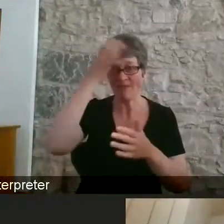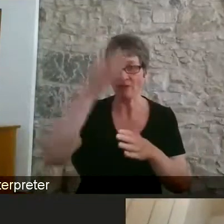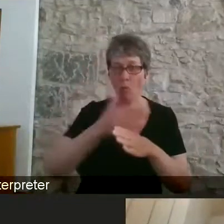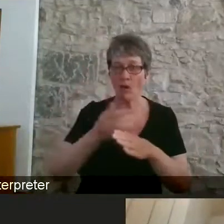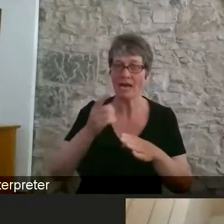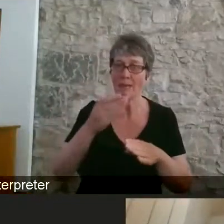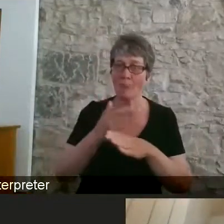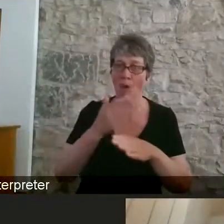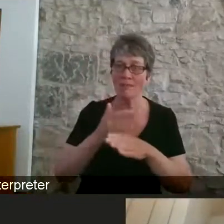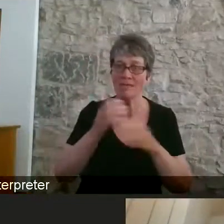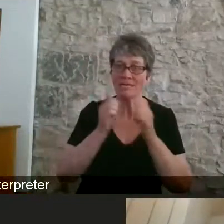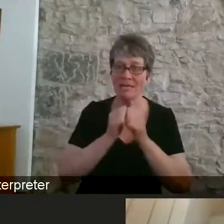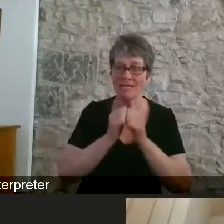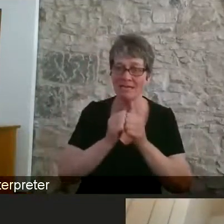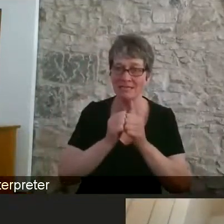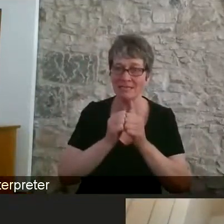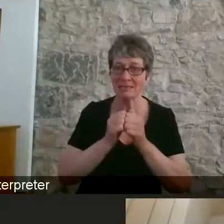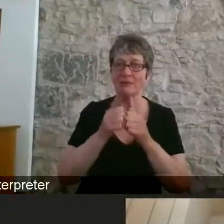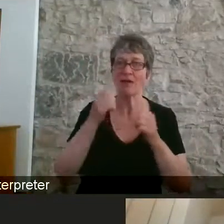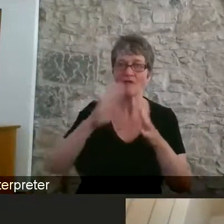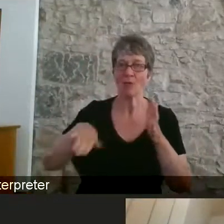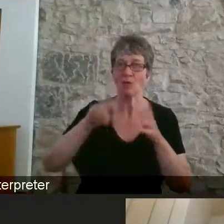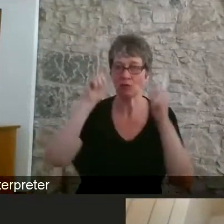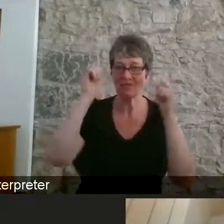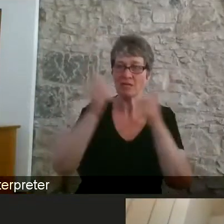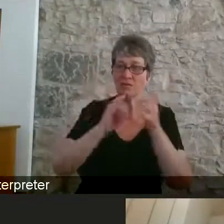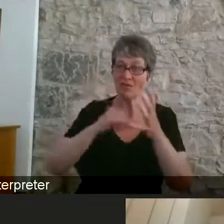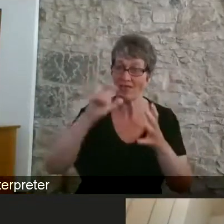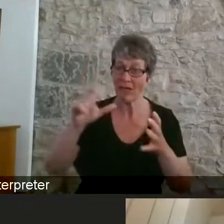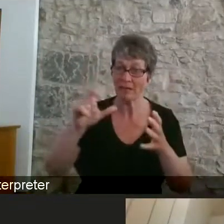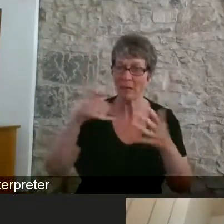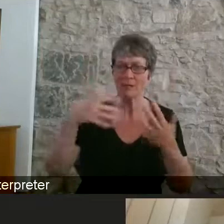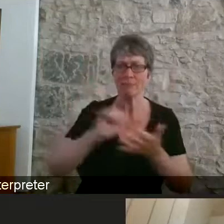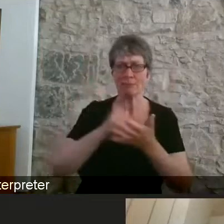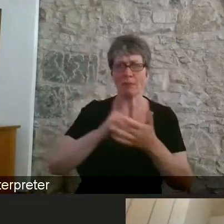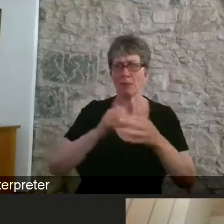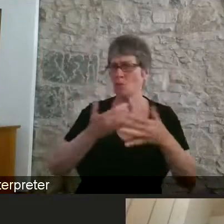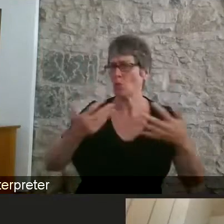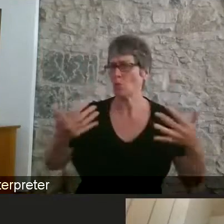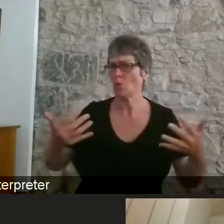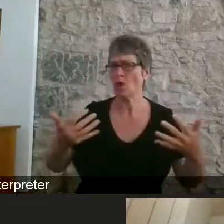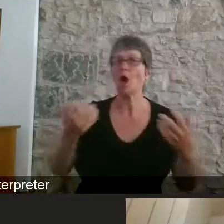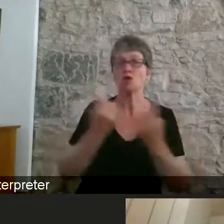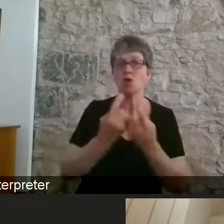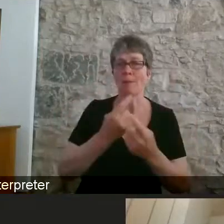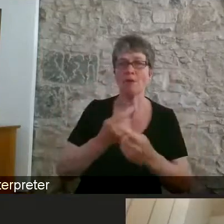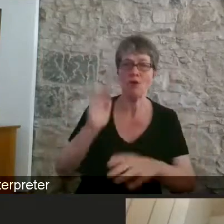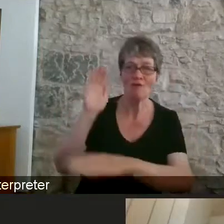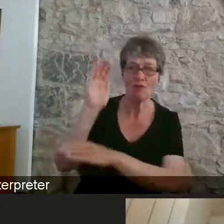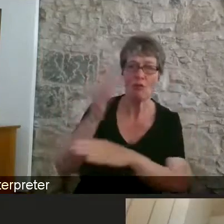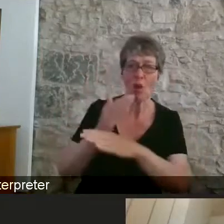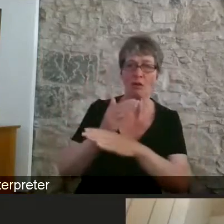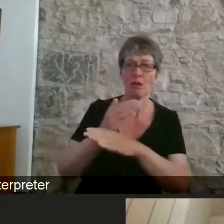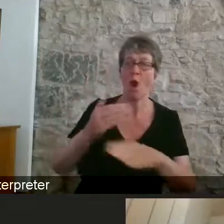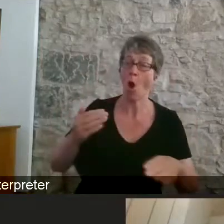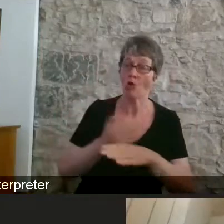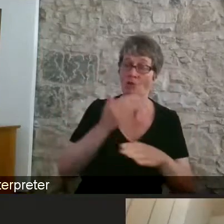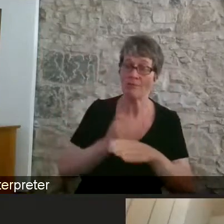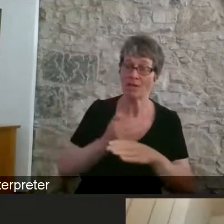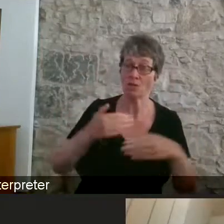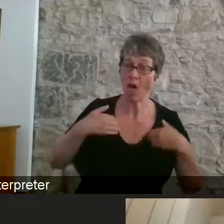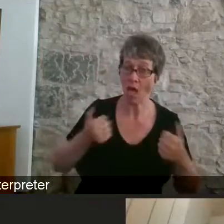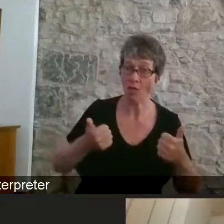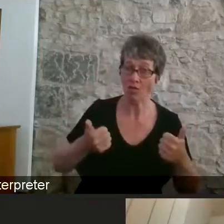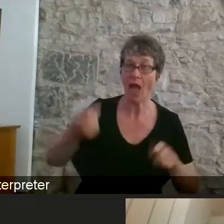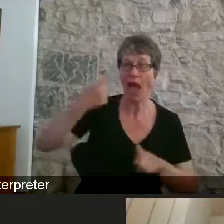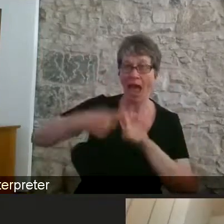of Strathclyde. He has researched and published widely on many subjects, including the future of work, occupational health and COVID-19.